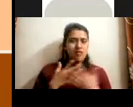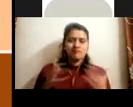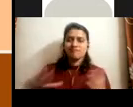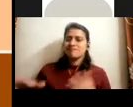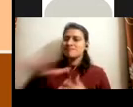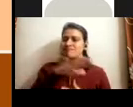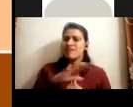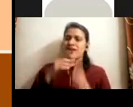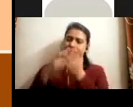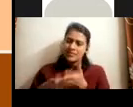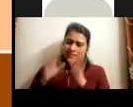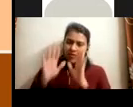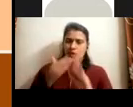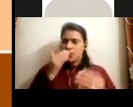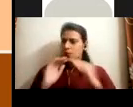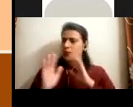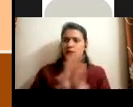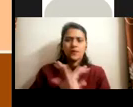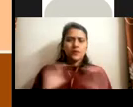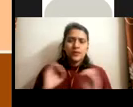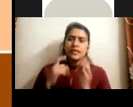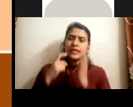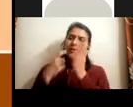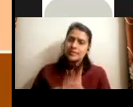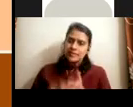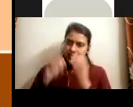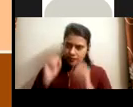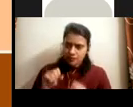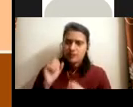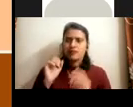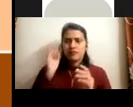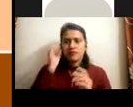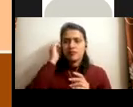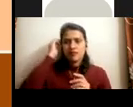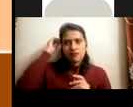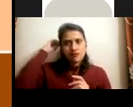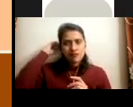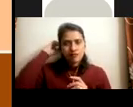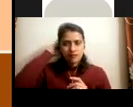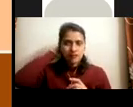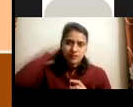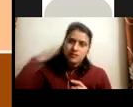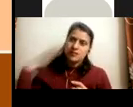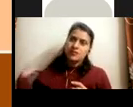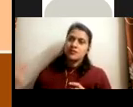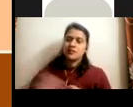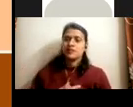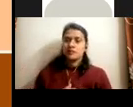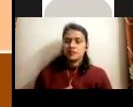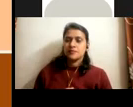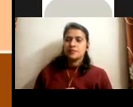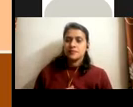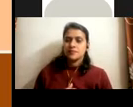That's the, basically the parent also becomes a stakeholder in the training, uh, in the training position. Okay.